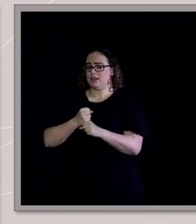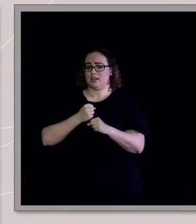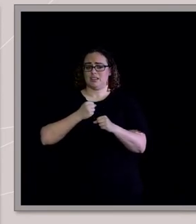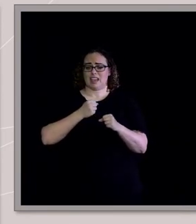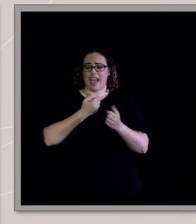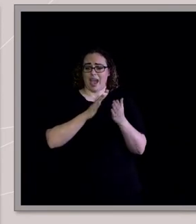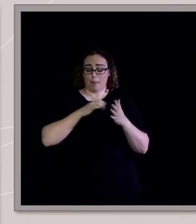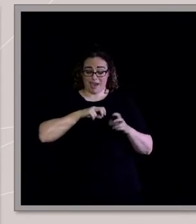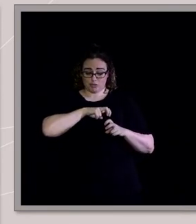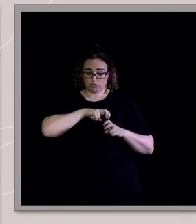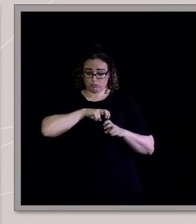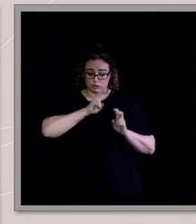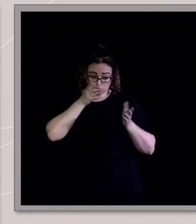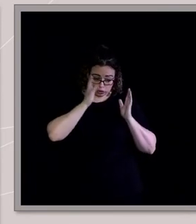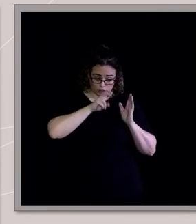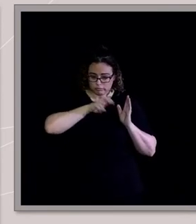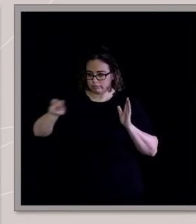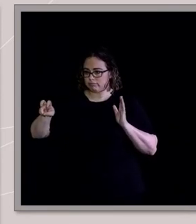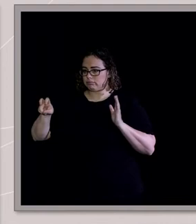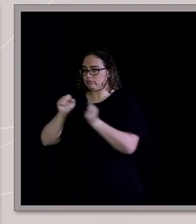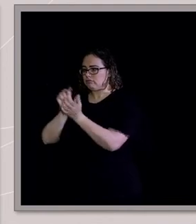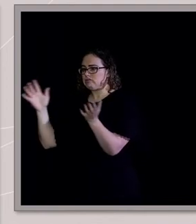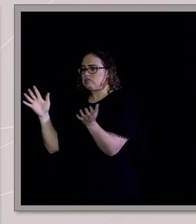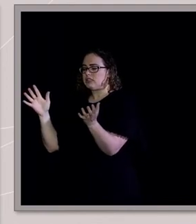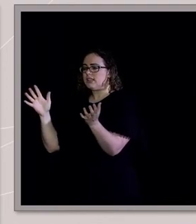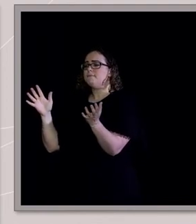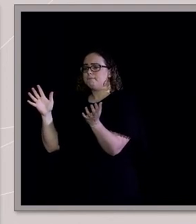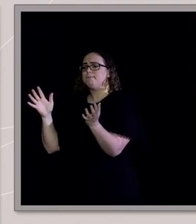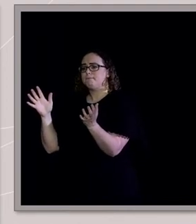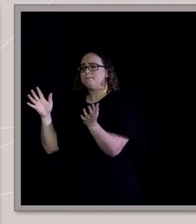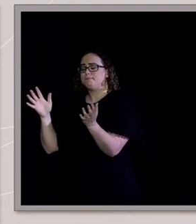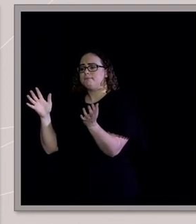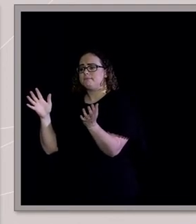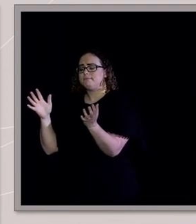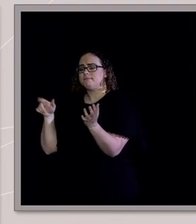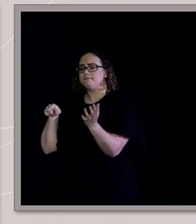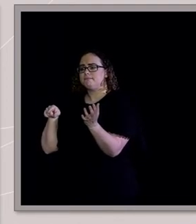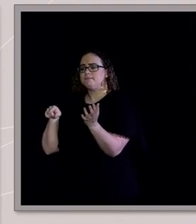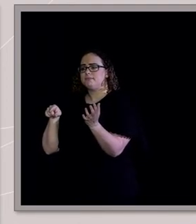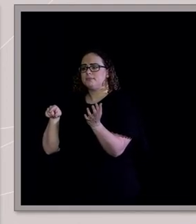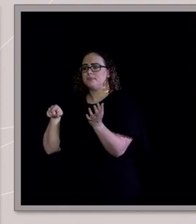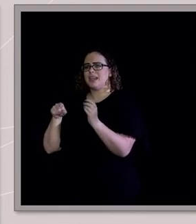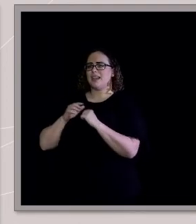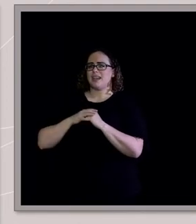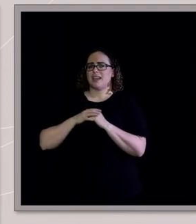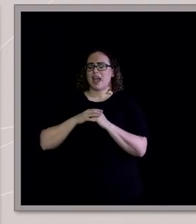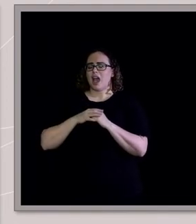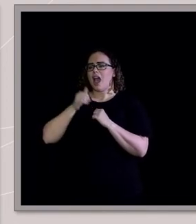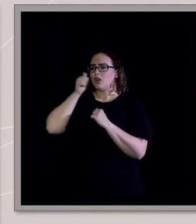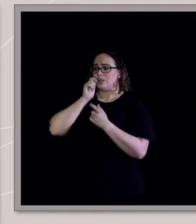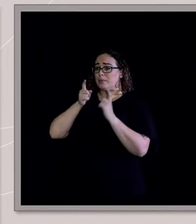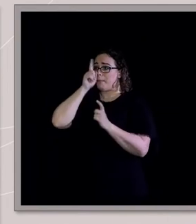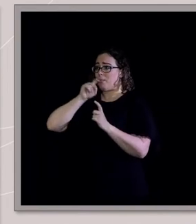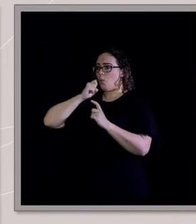I don't want to be, I guess, too, you know, there's a danger in over to over interpreting other people's stories